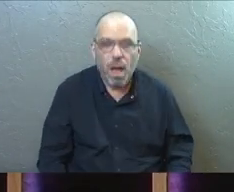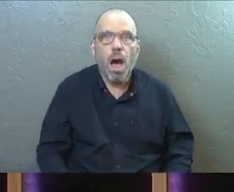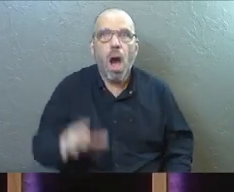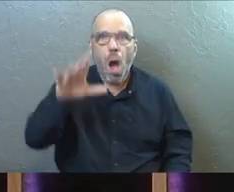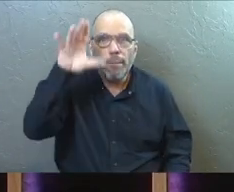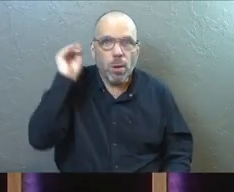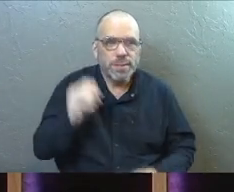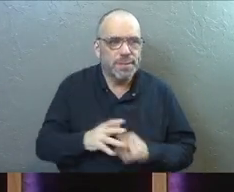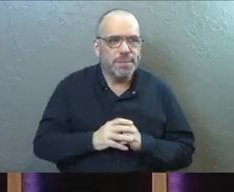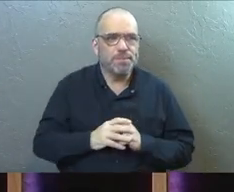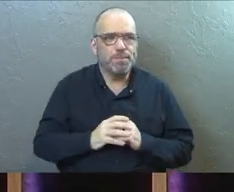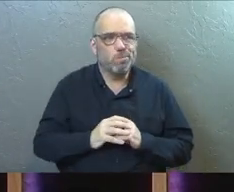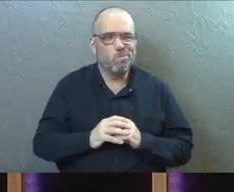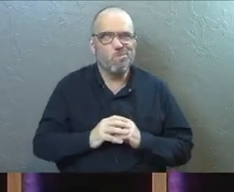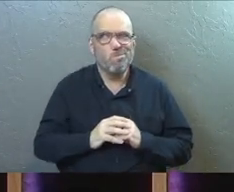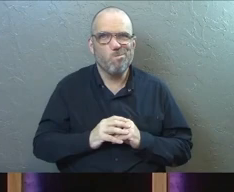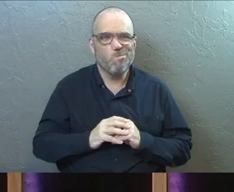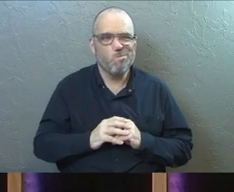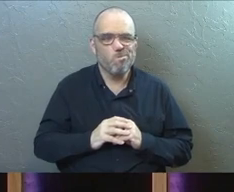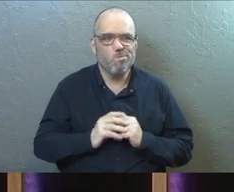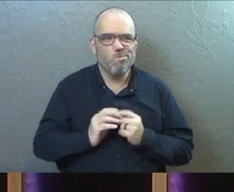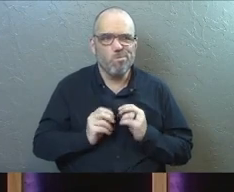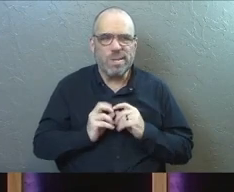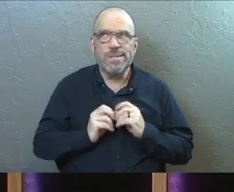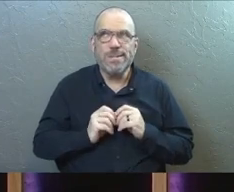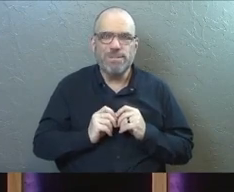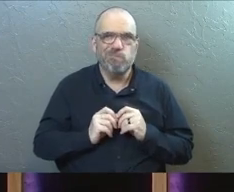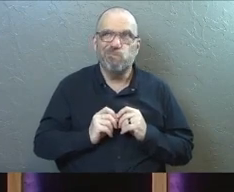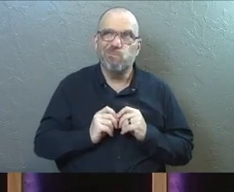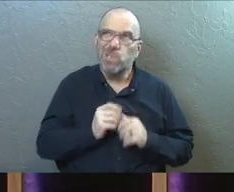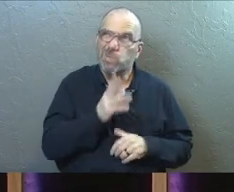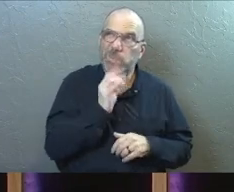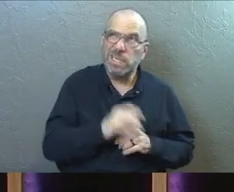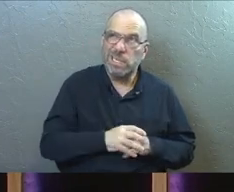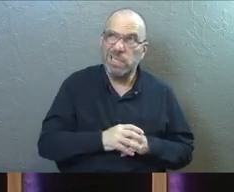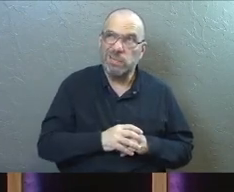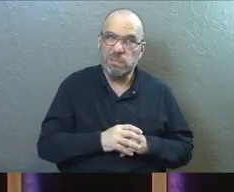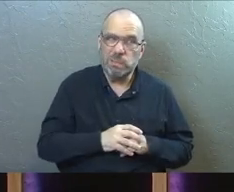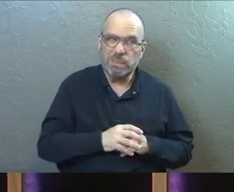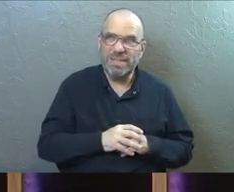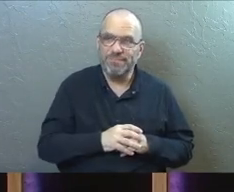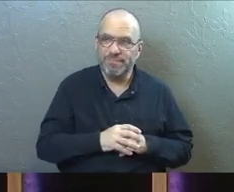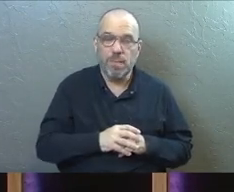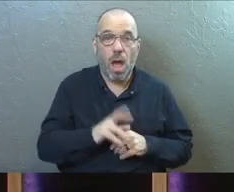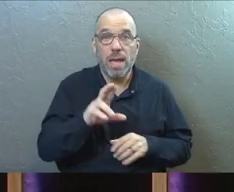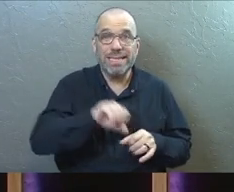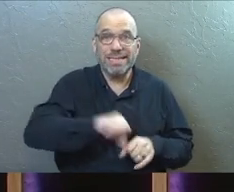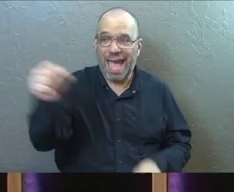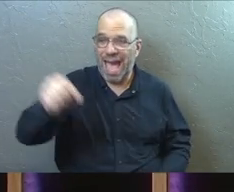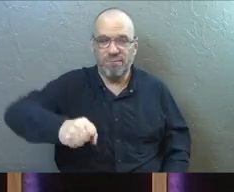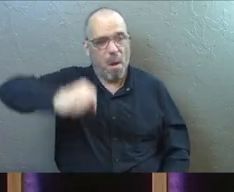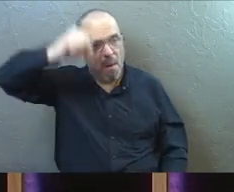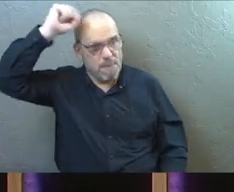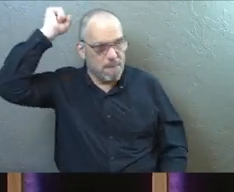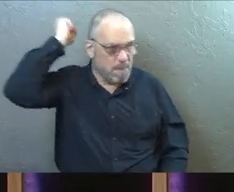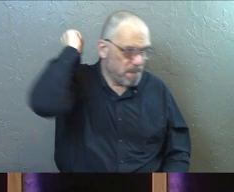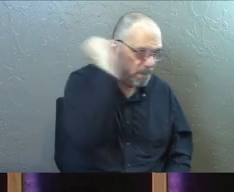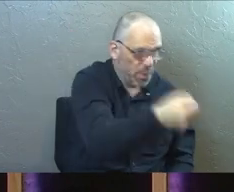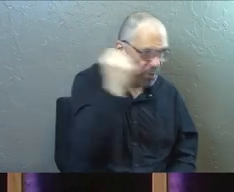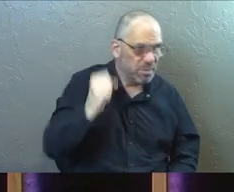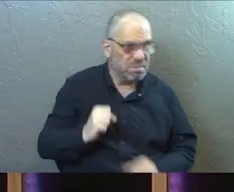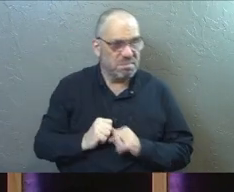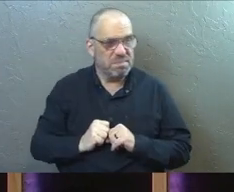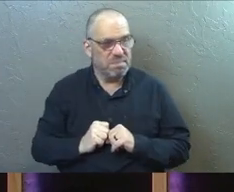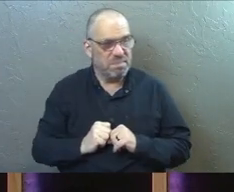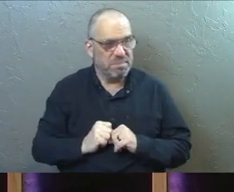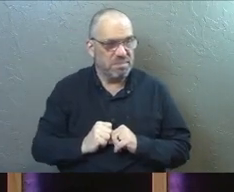And Moses, in that emotion, instead of speaking to the rock, he grabs his staff and he smacks the rock.